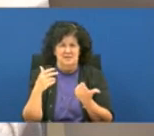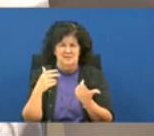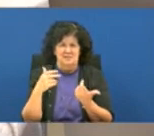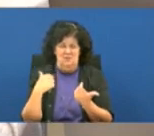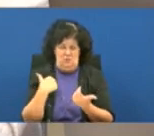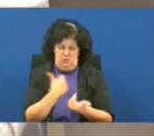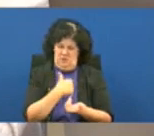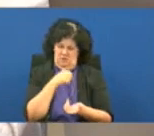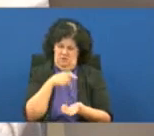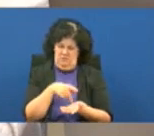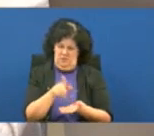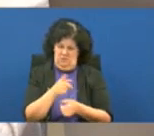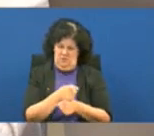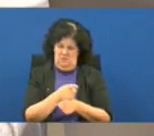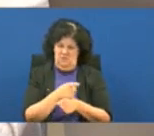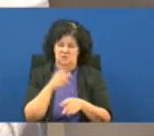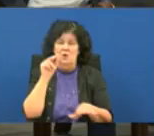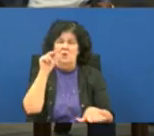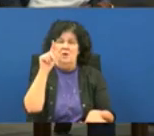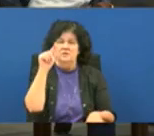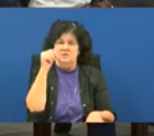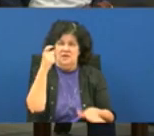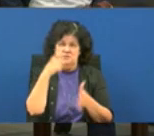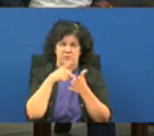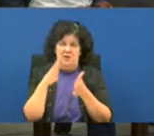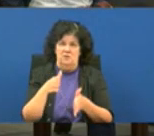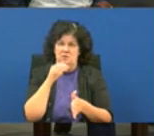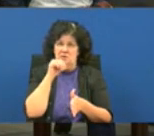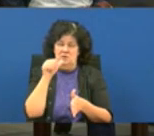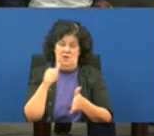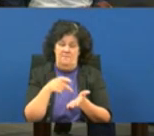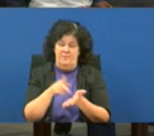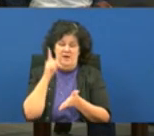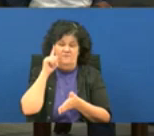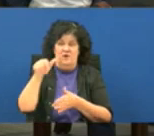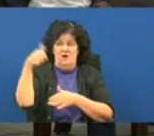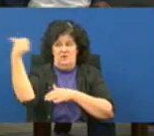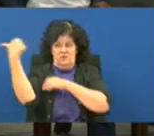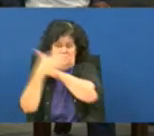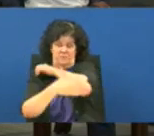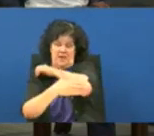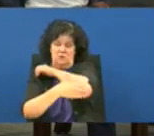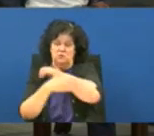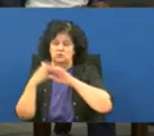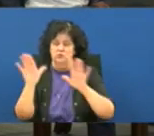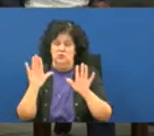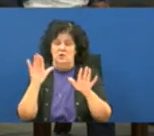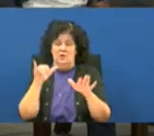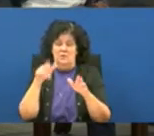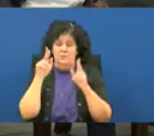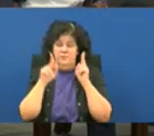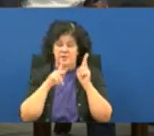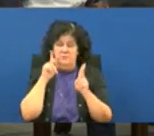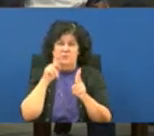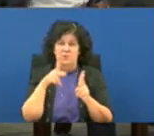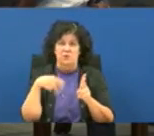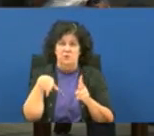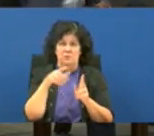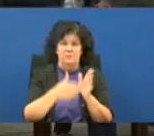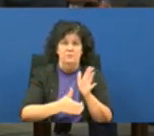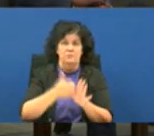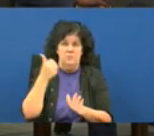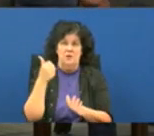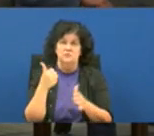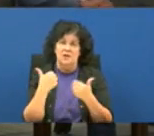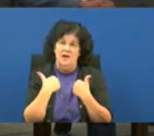we're with the bridge center for hope is not funding that the taxpayers are not funding out of parish residents at all so those individuals um a majority